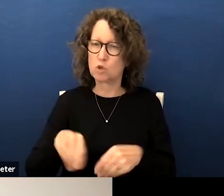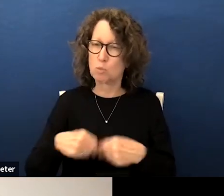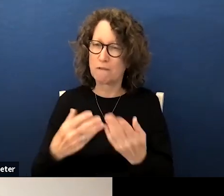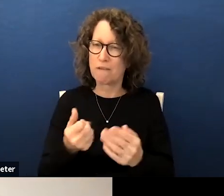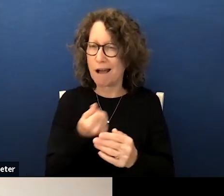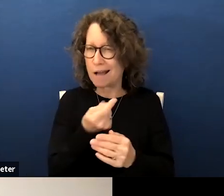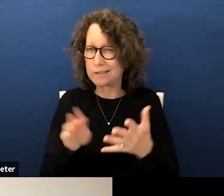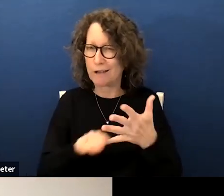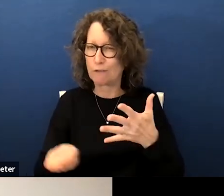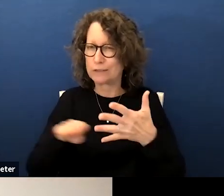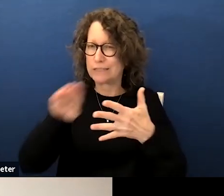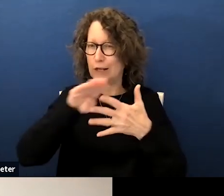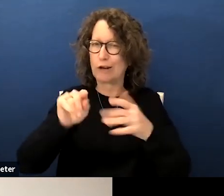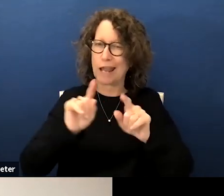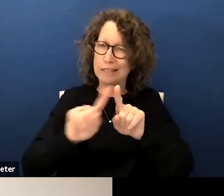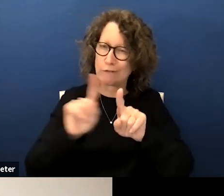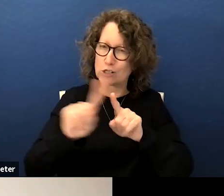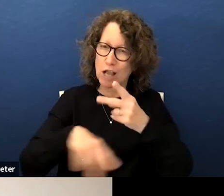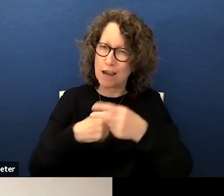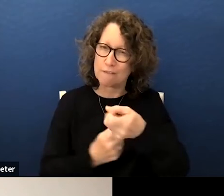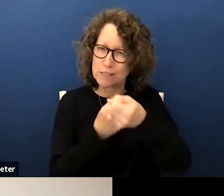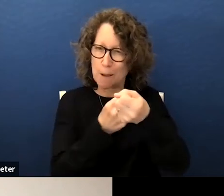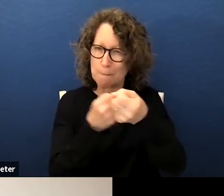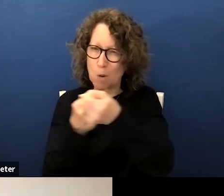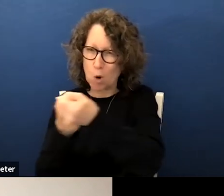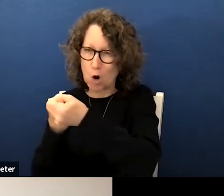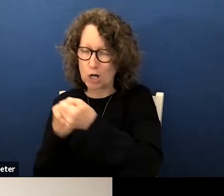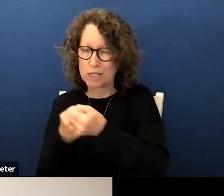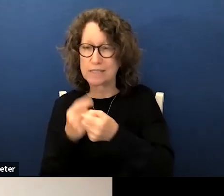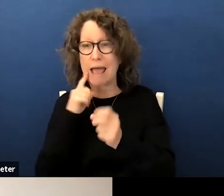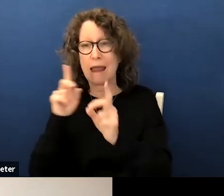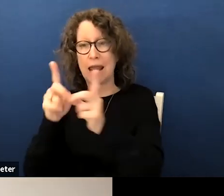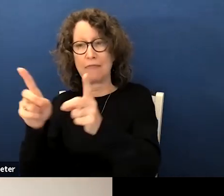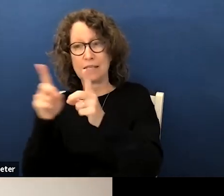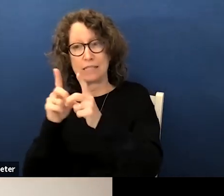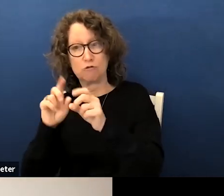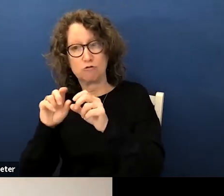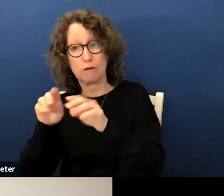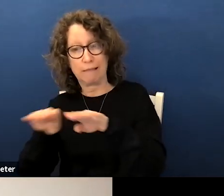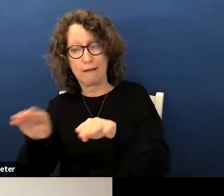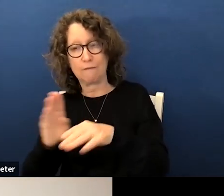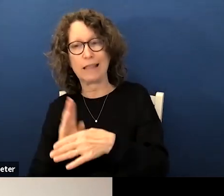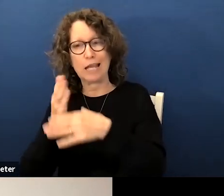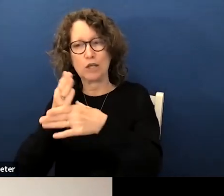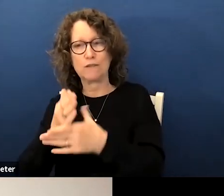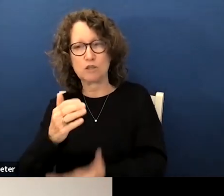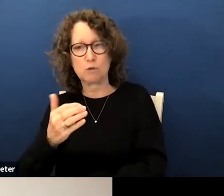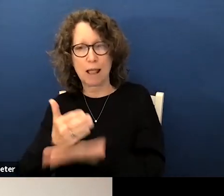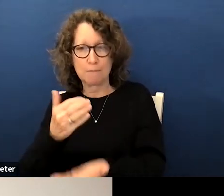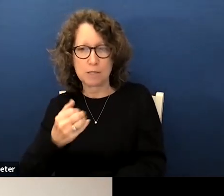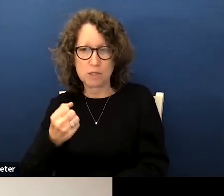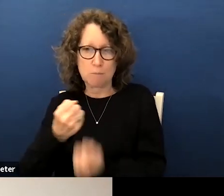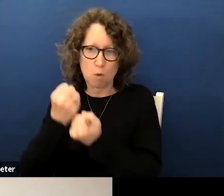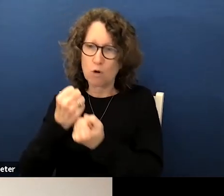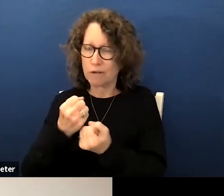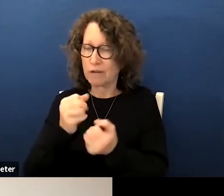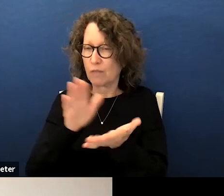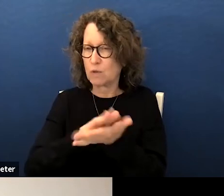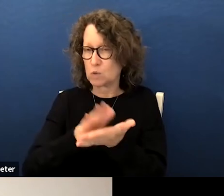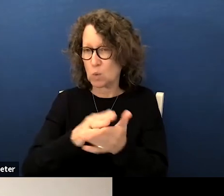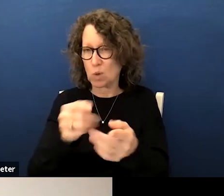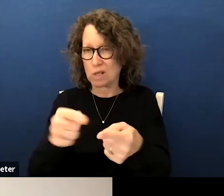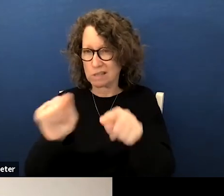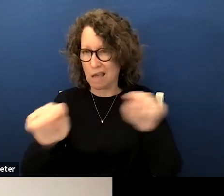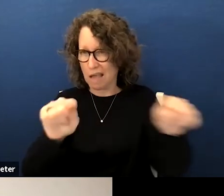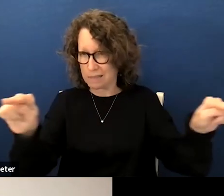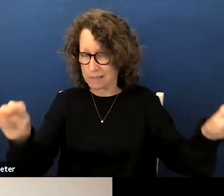differentiated supports and at the district level interventions to support the school sites the